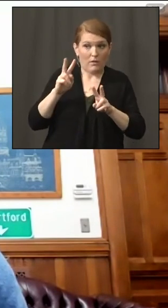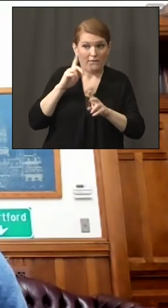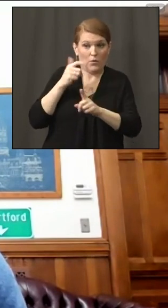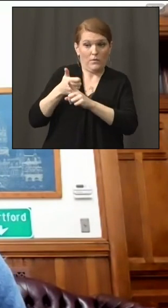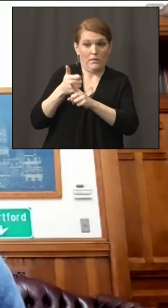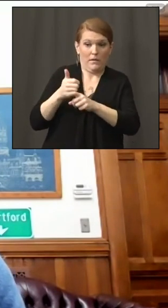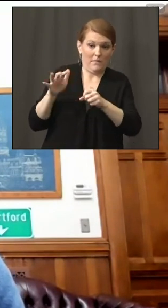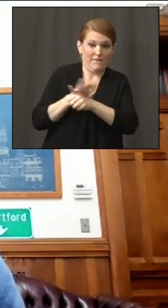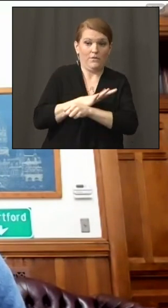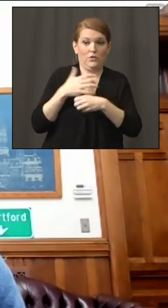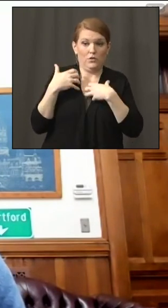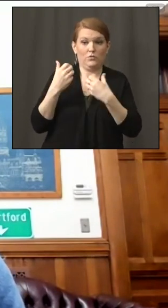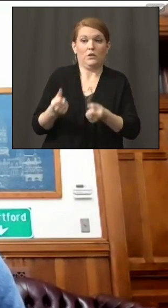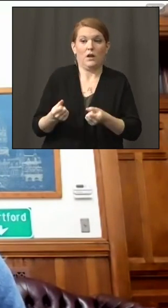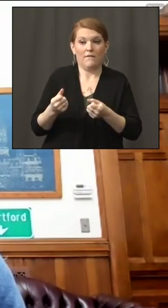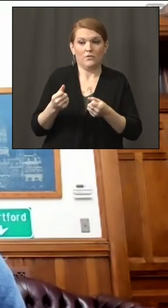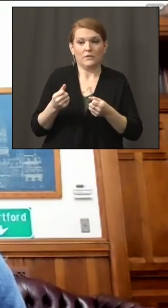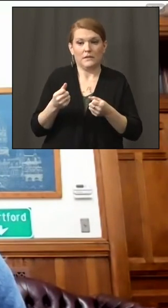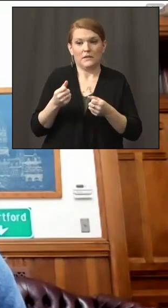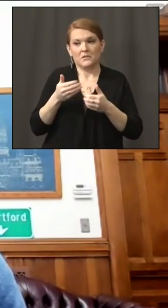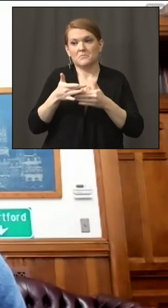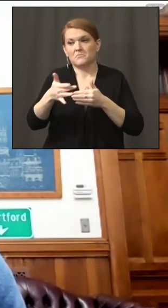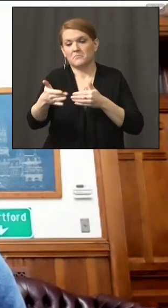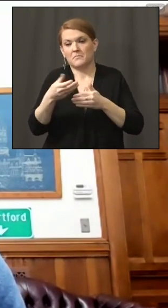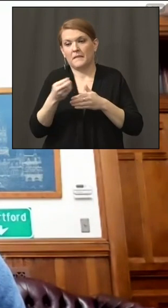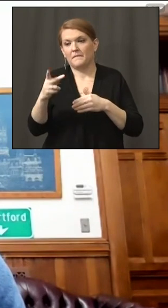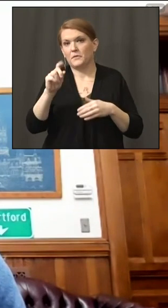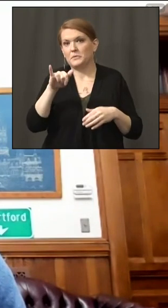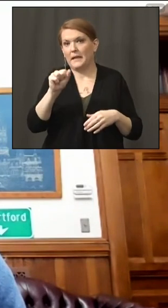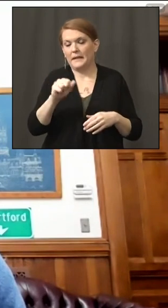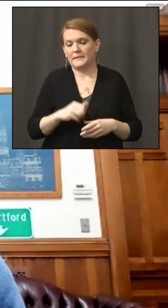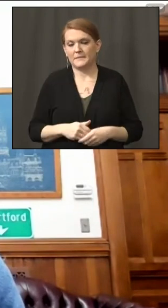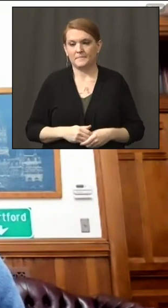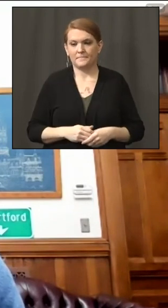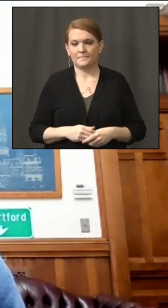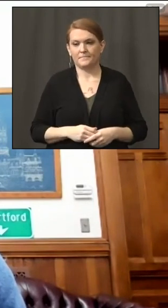full recovery over the coming days and weeks.